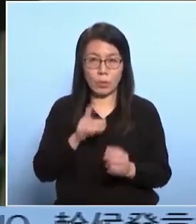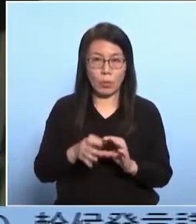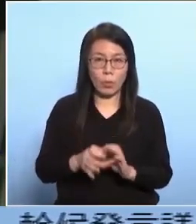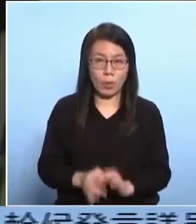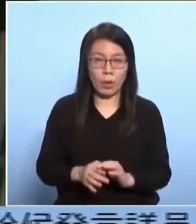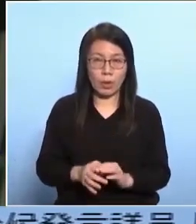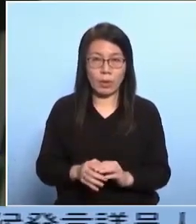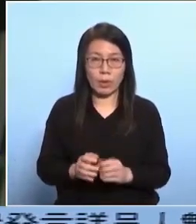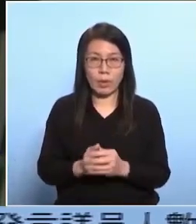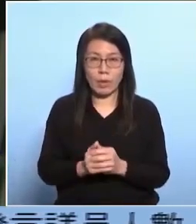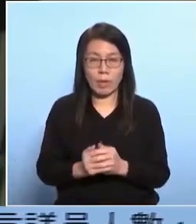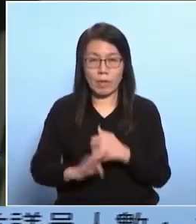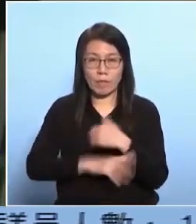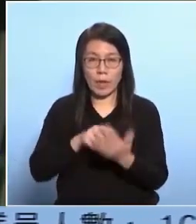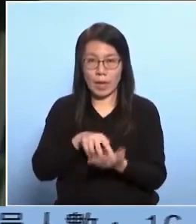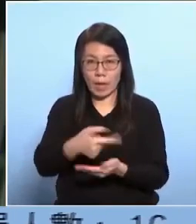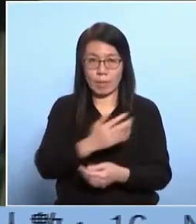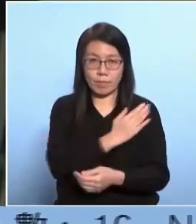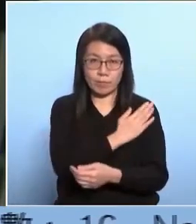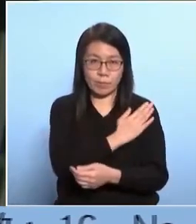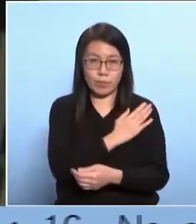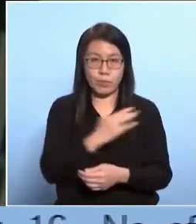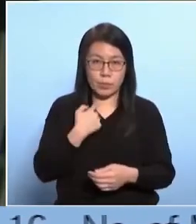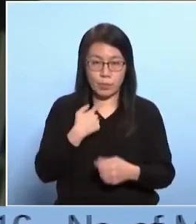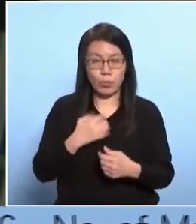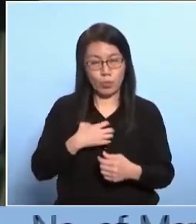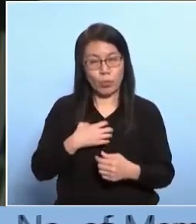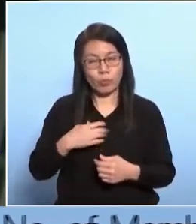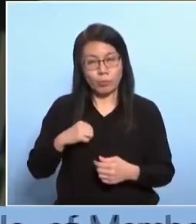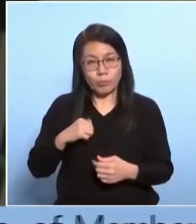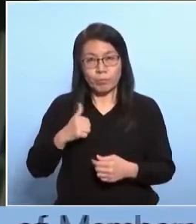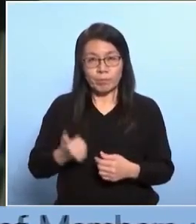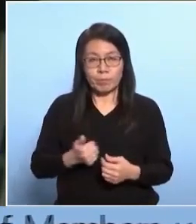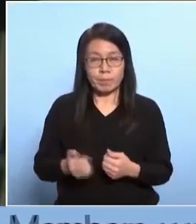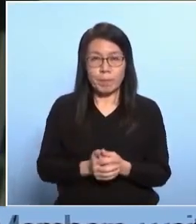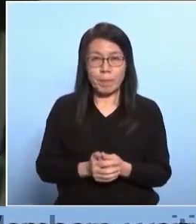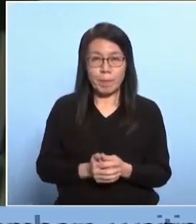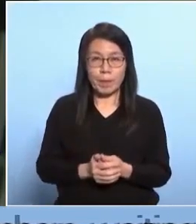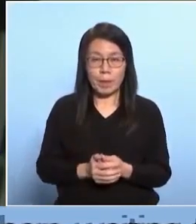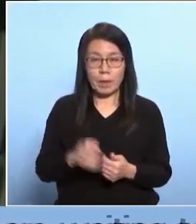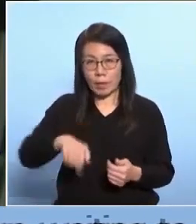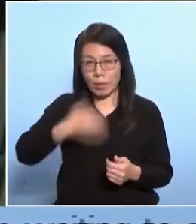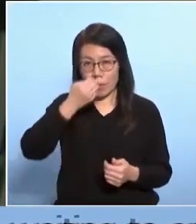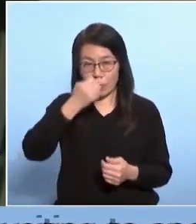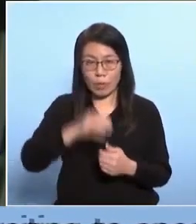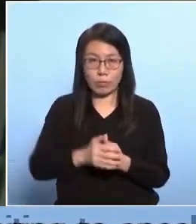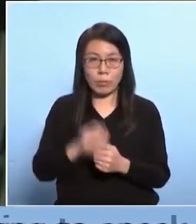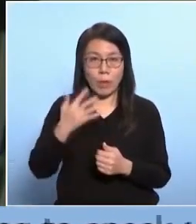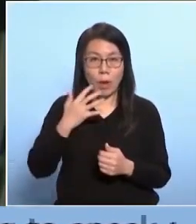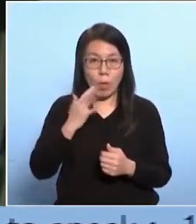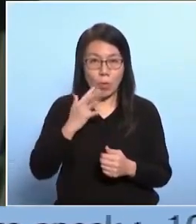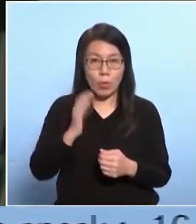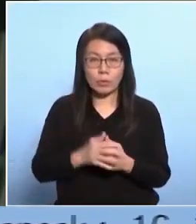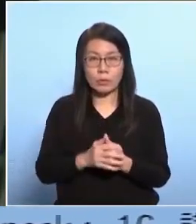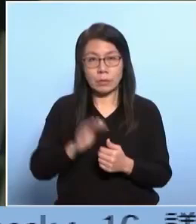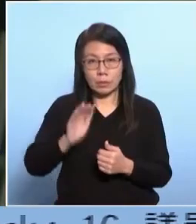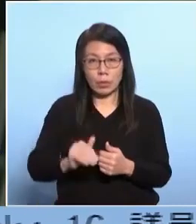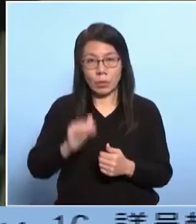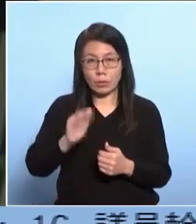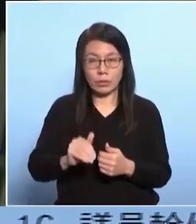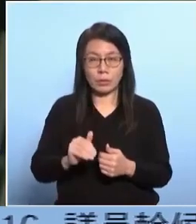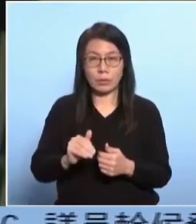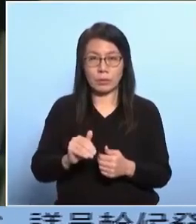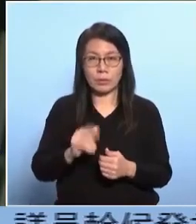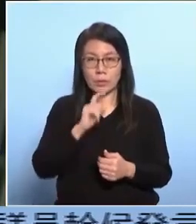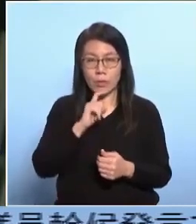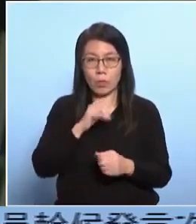afford the SARs of Hong Kong and Macau more comprehensive legal safeguards. Consequently, the collaboration